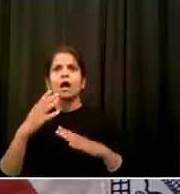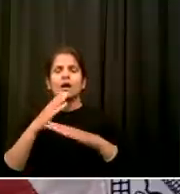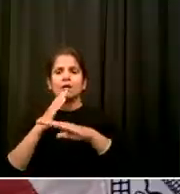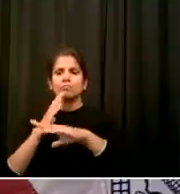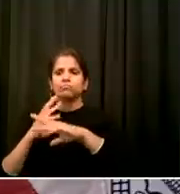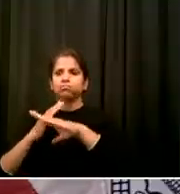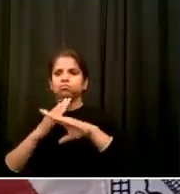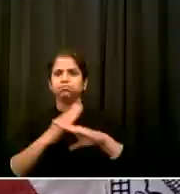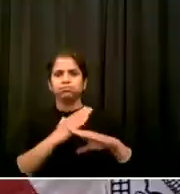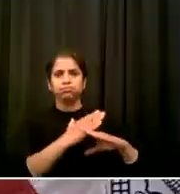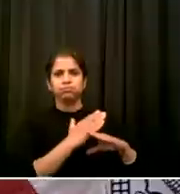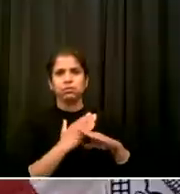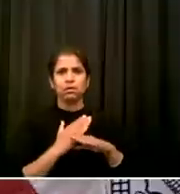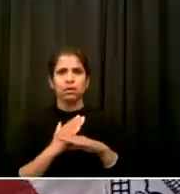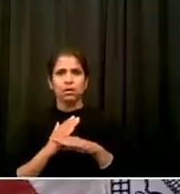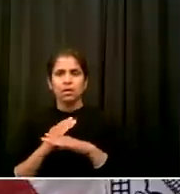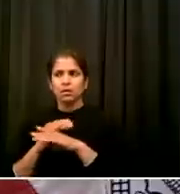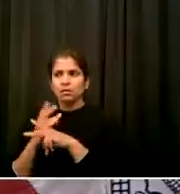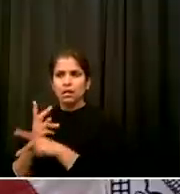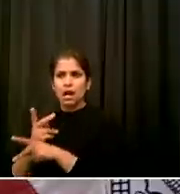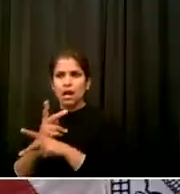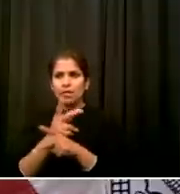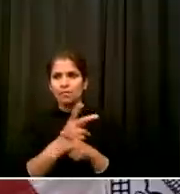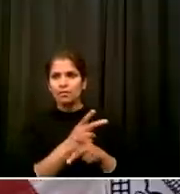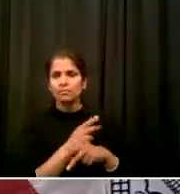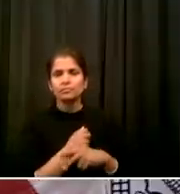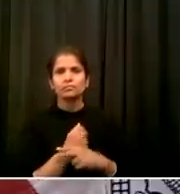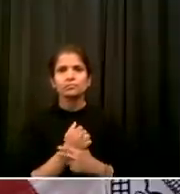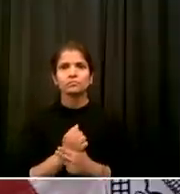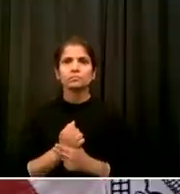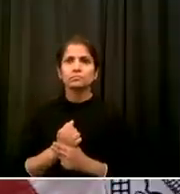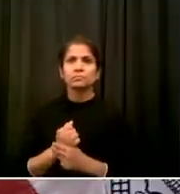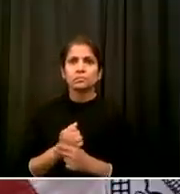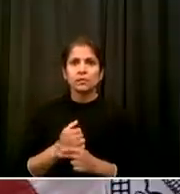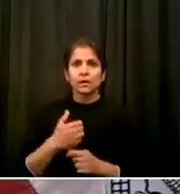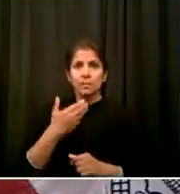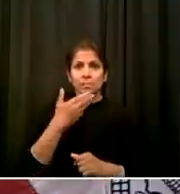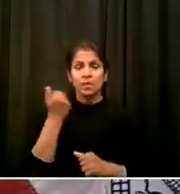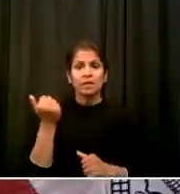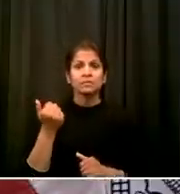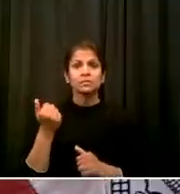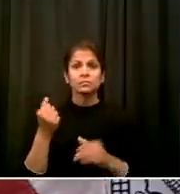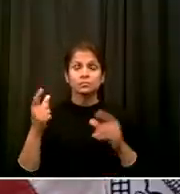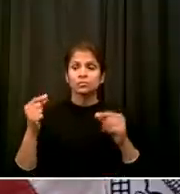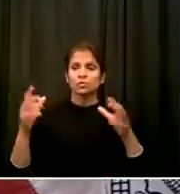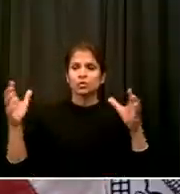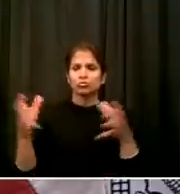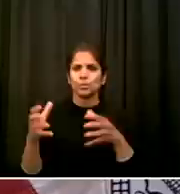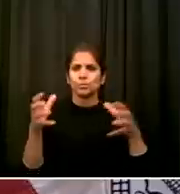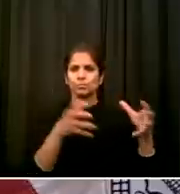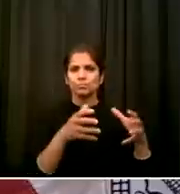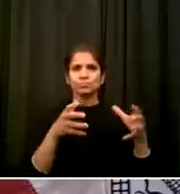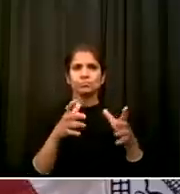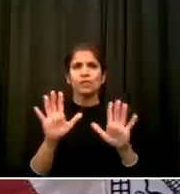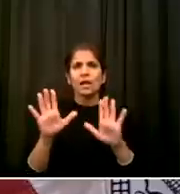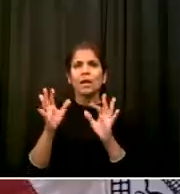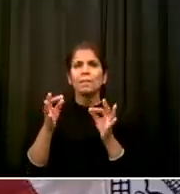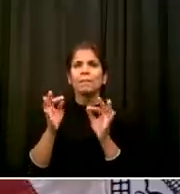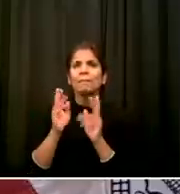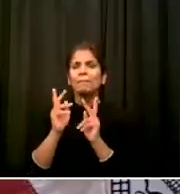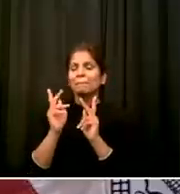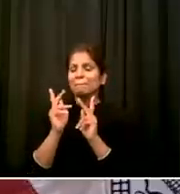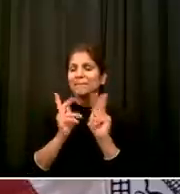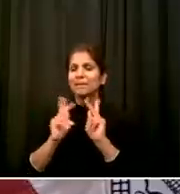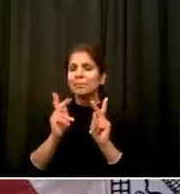The best group of people to be dining with is the people you live under the same roof with Because there you do not have to worry about